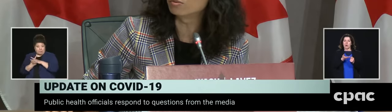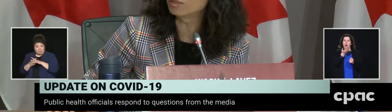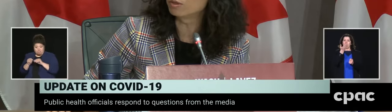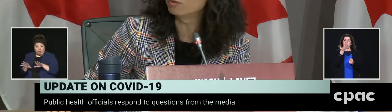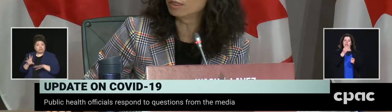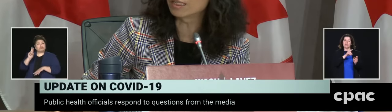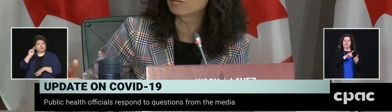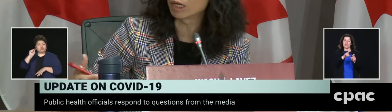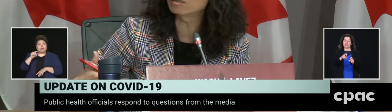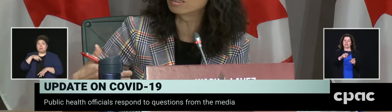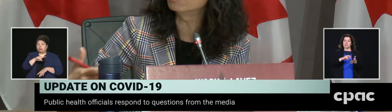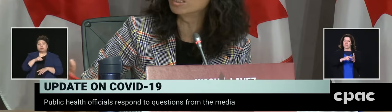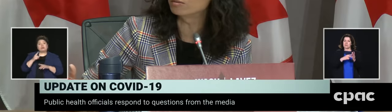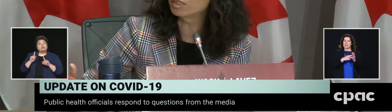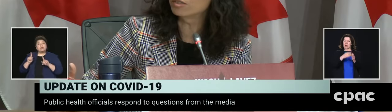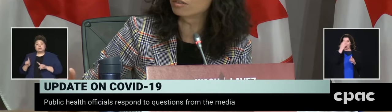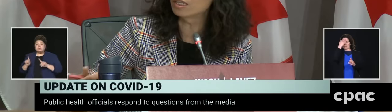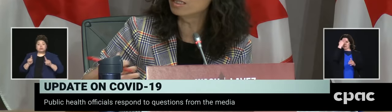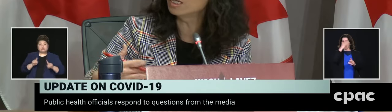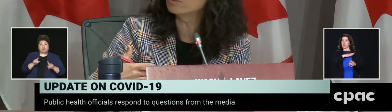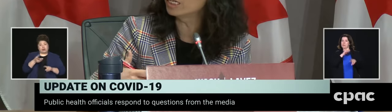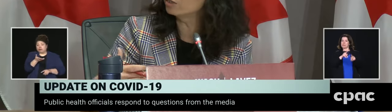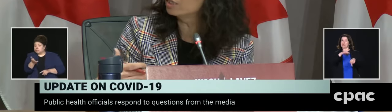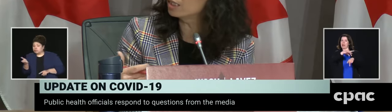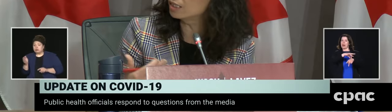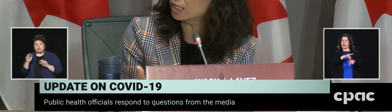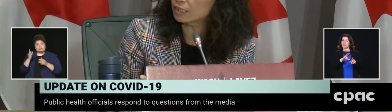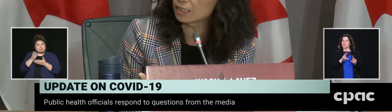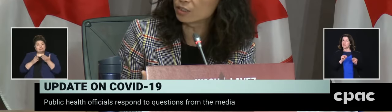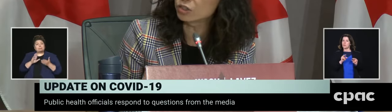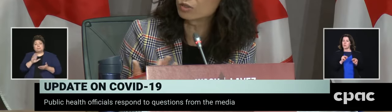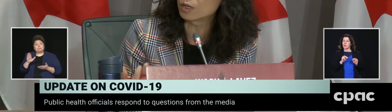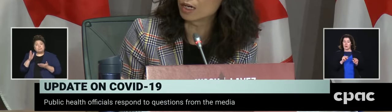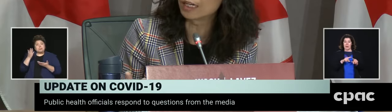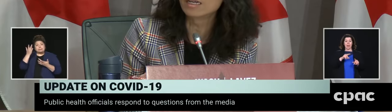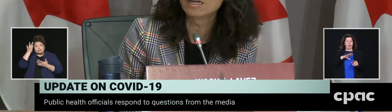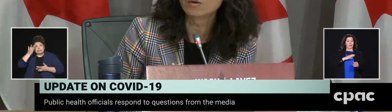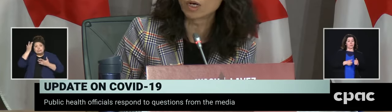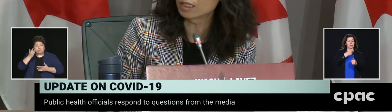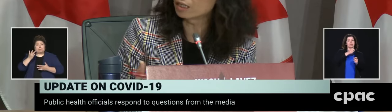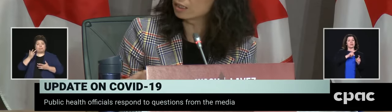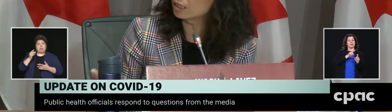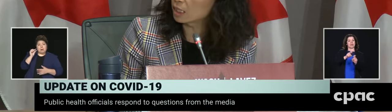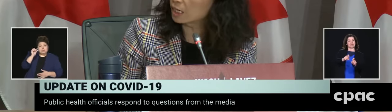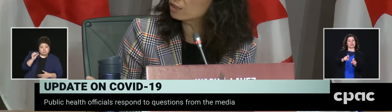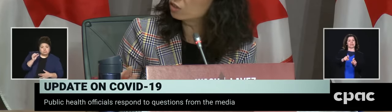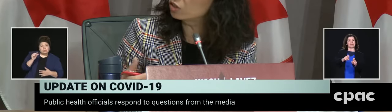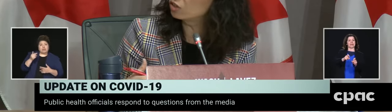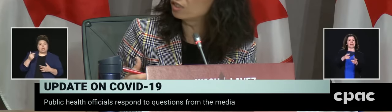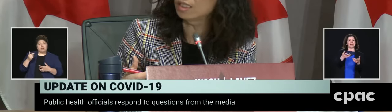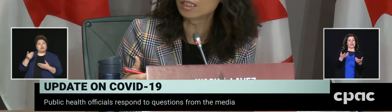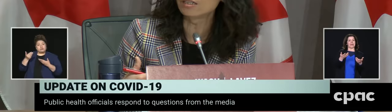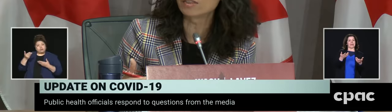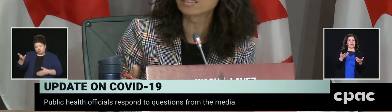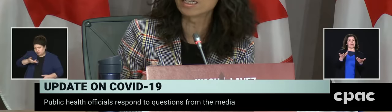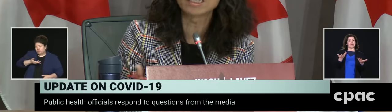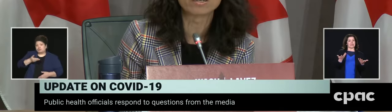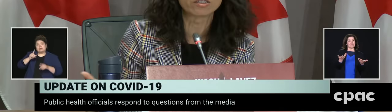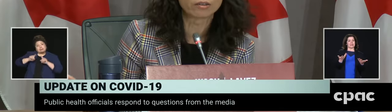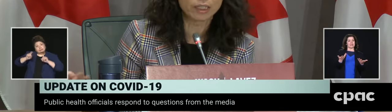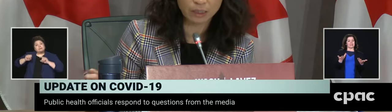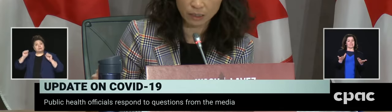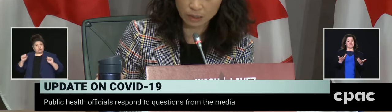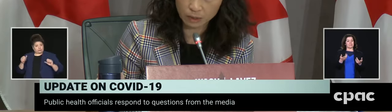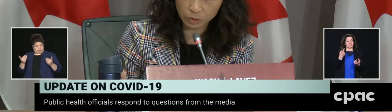test more people with, say, milder symptoms. So, they may increase their testing just by widening the net, just to see if there's